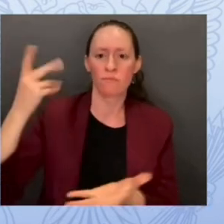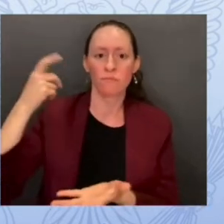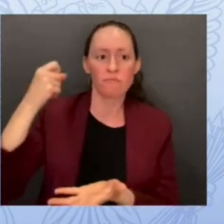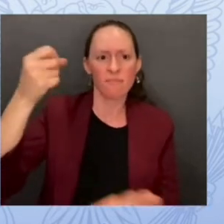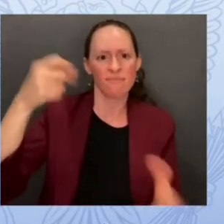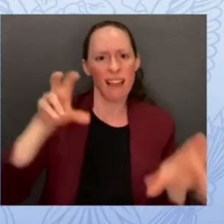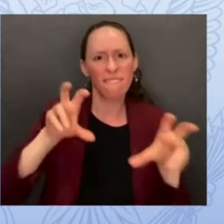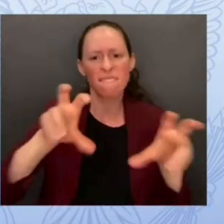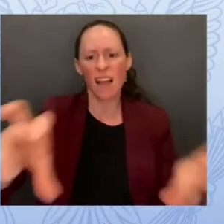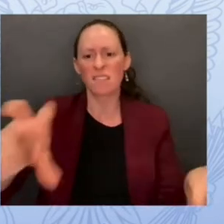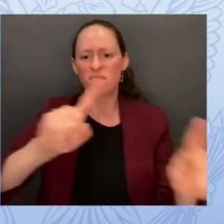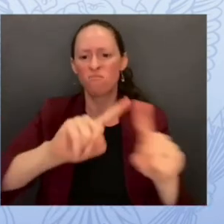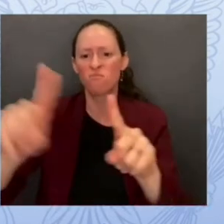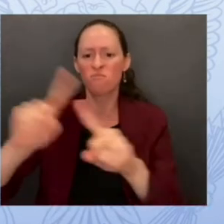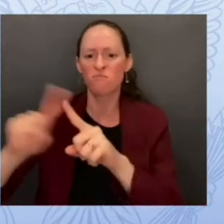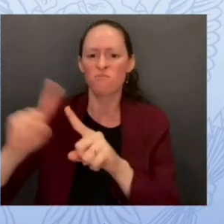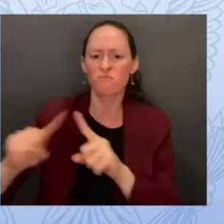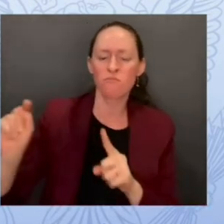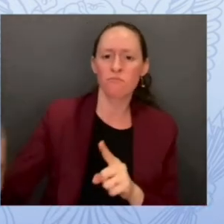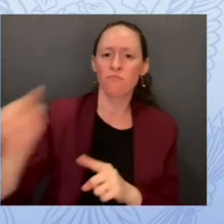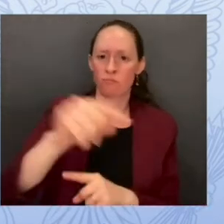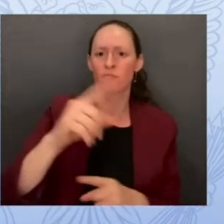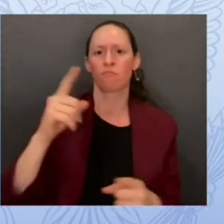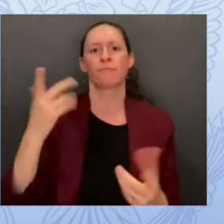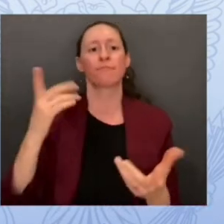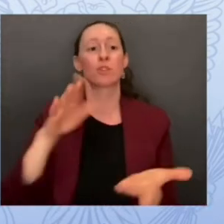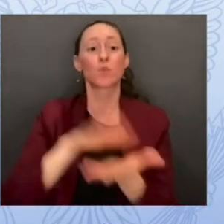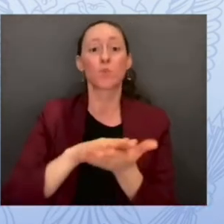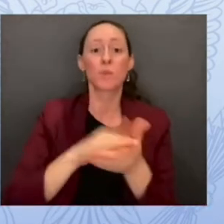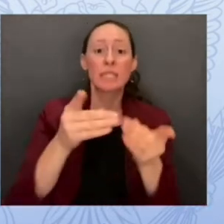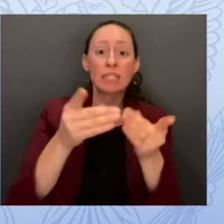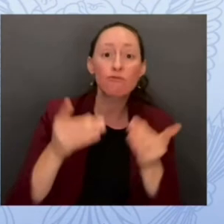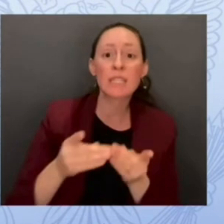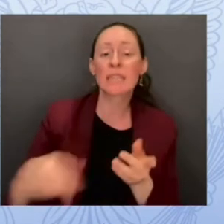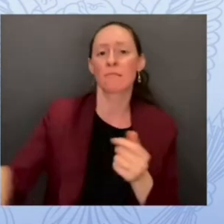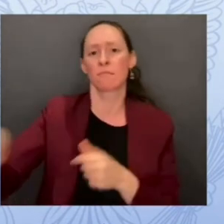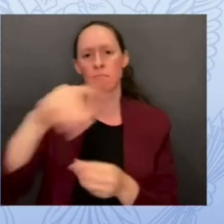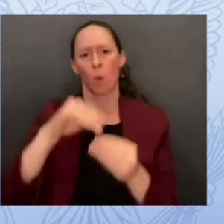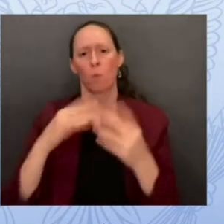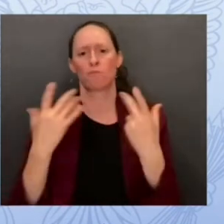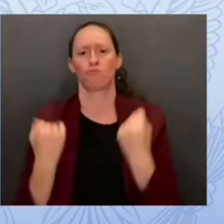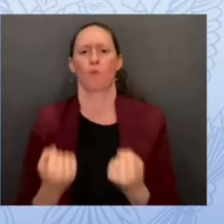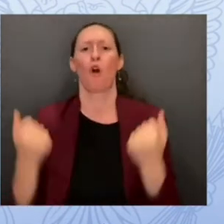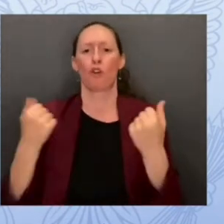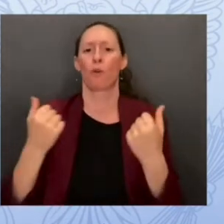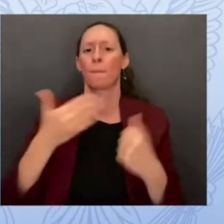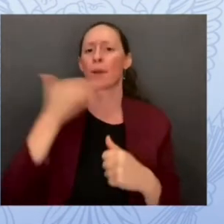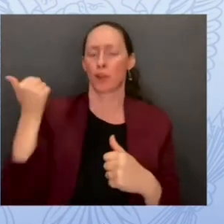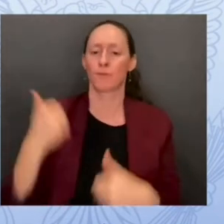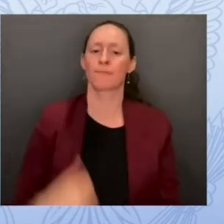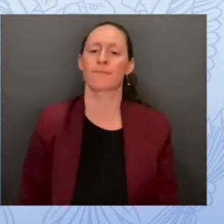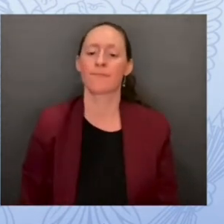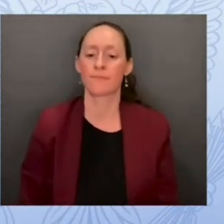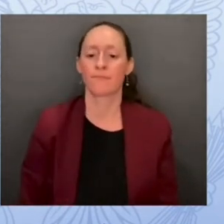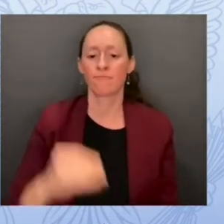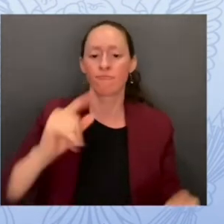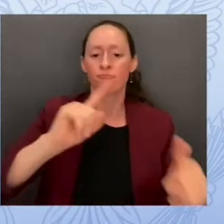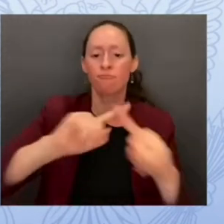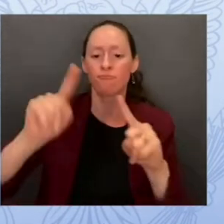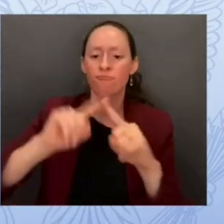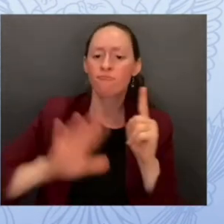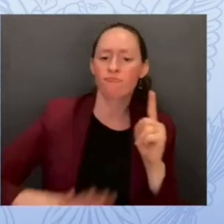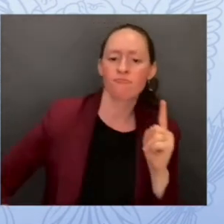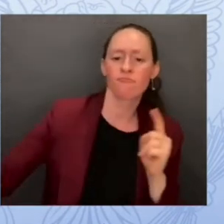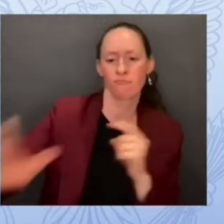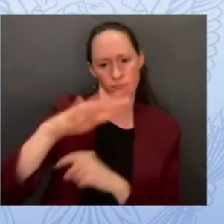We have many, many other means of support available to you from teams across our federal government, and our colleagues will highlight